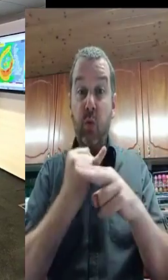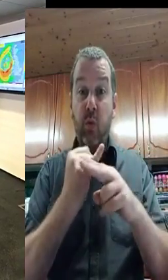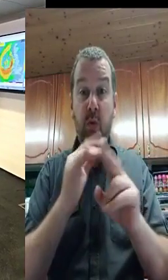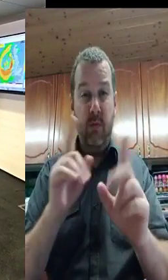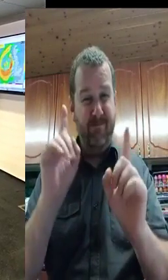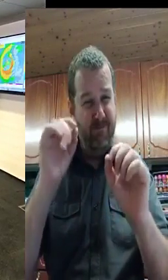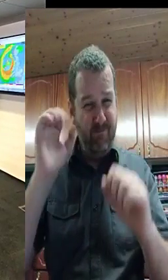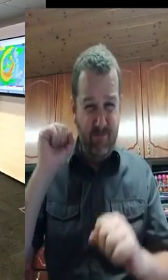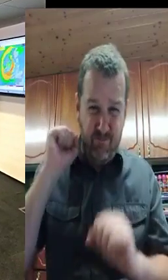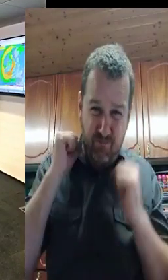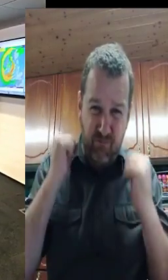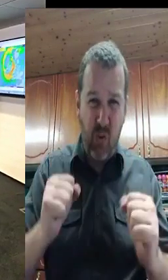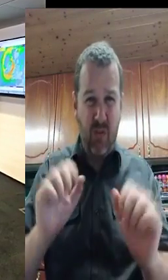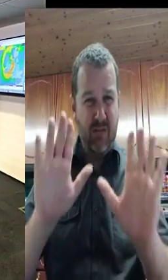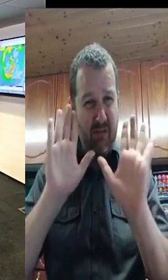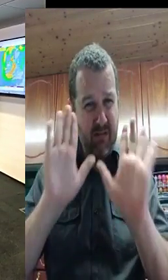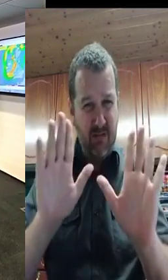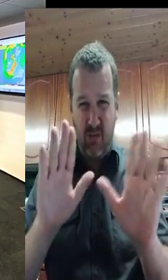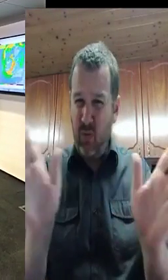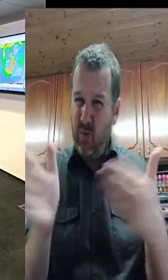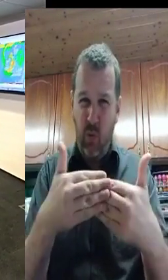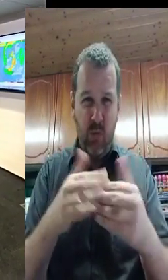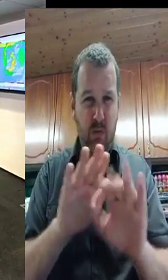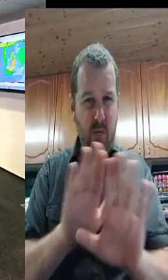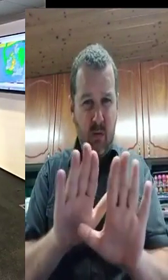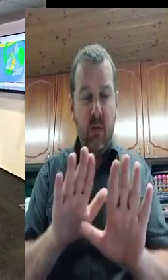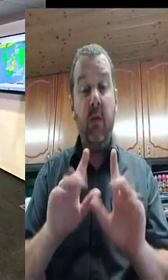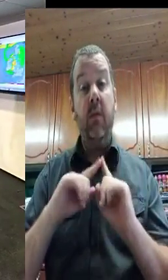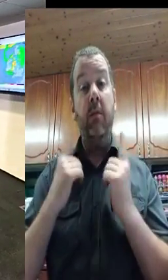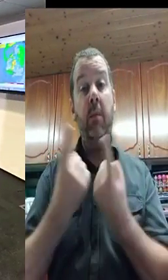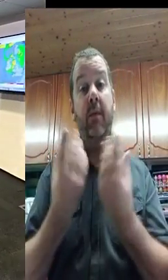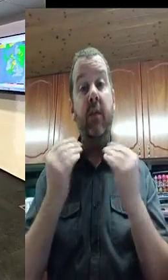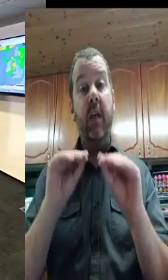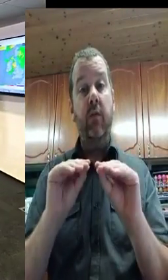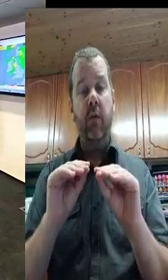Facebook or Twitter feeds. Thank you. Thank you. John.